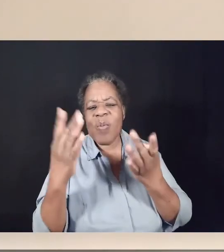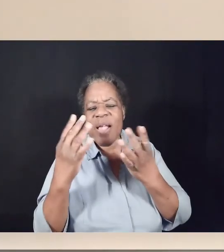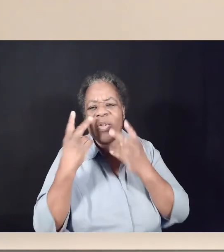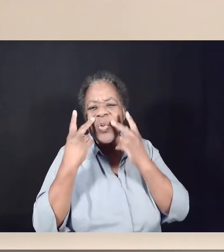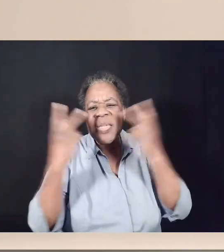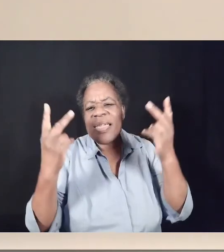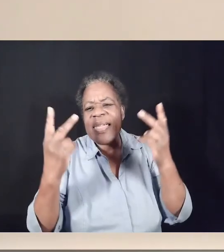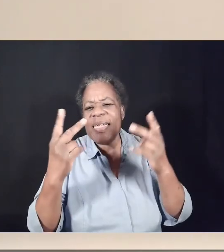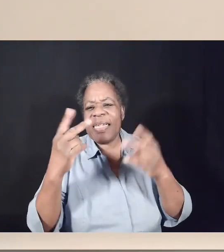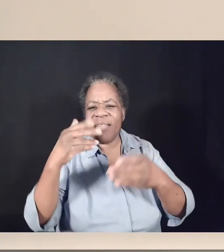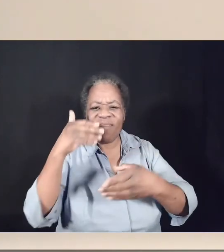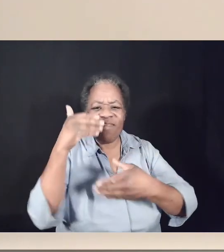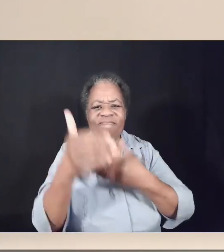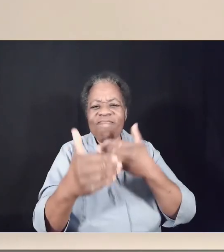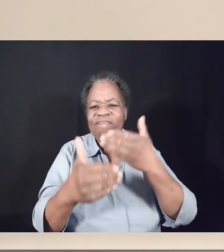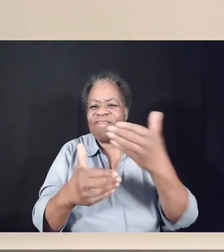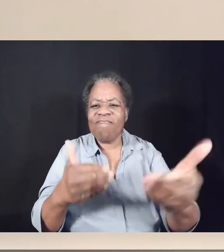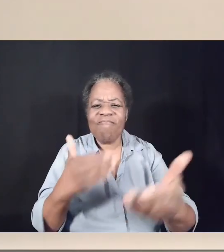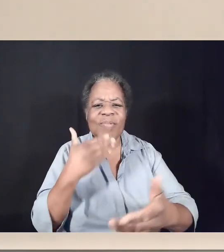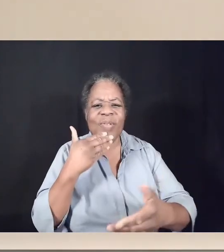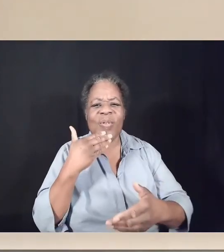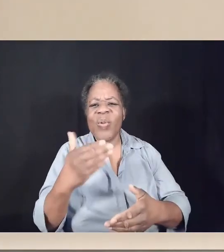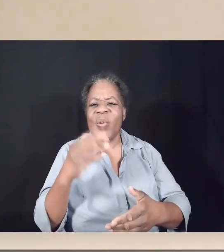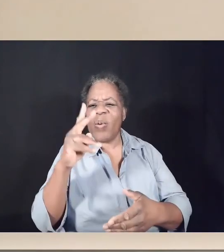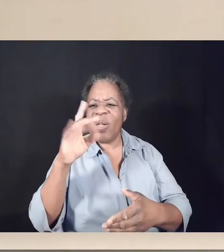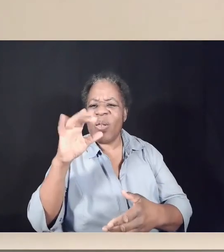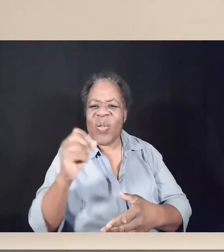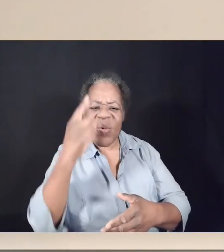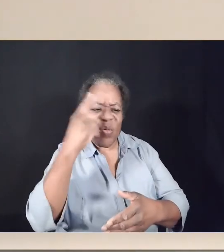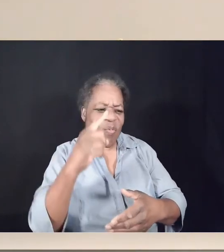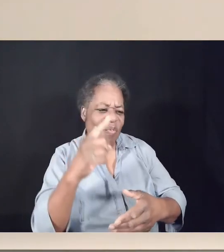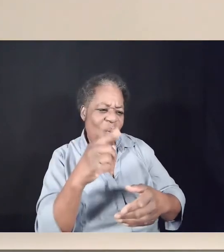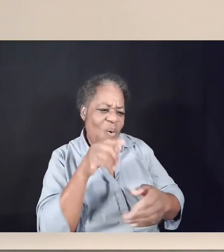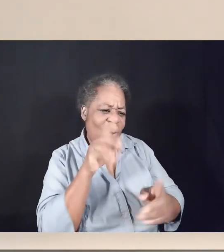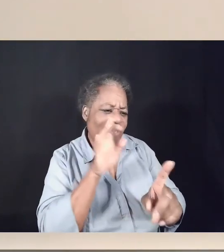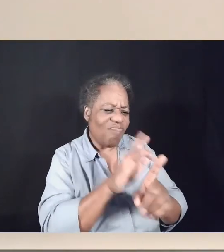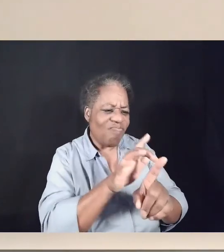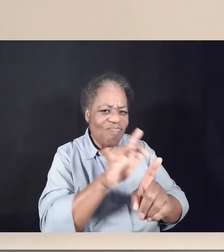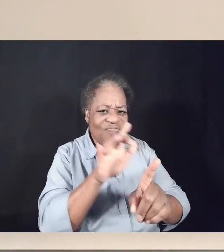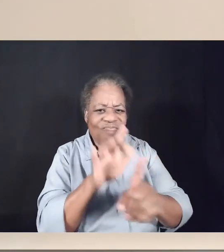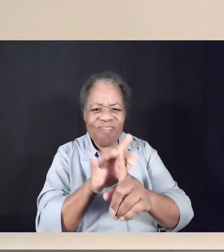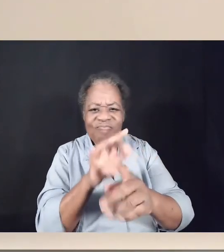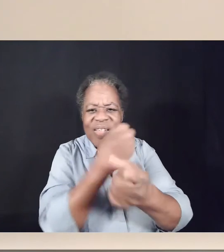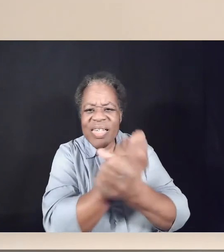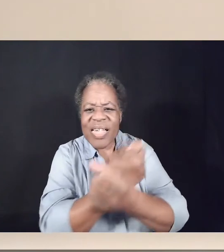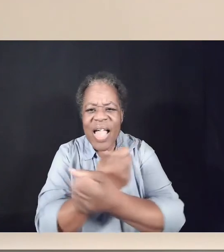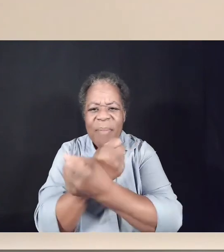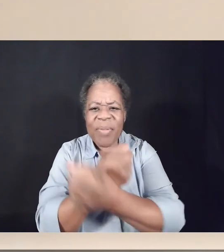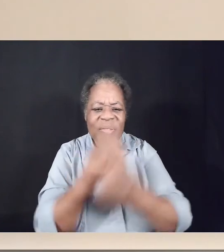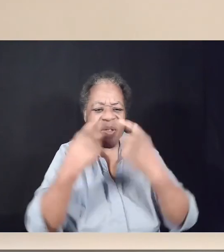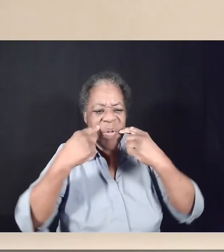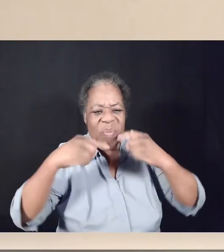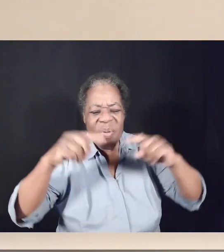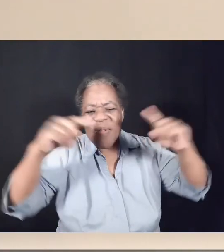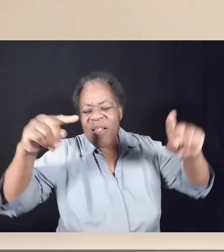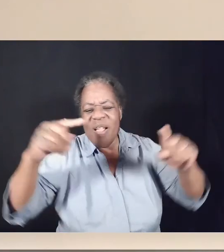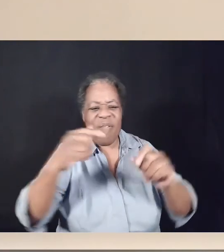There's good news for the captive, proclamation for every soul.